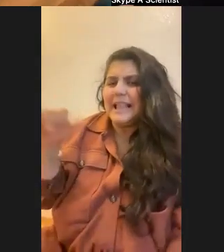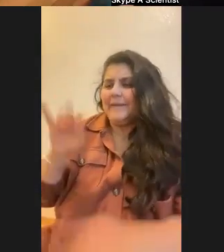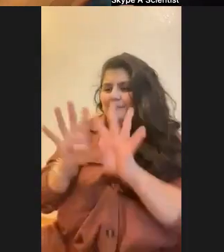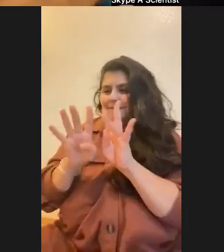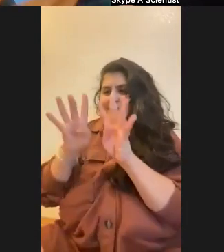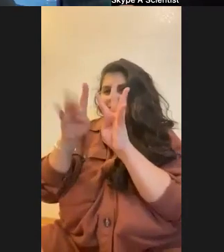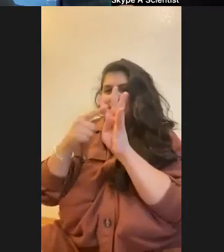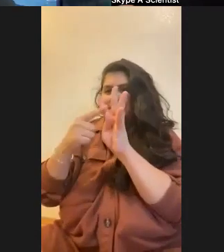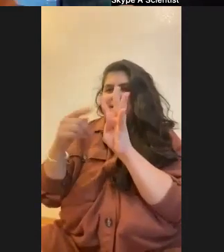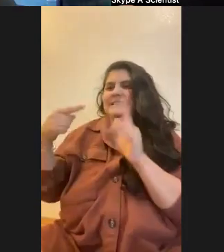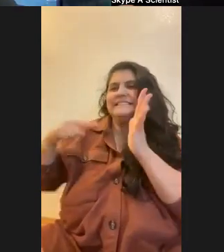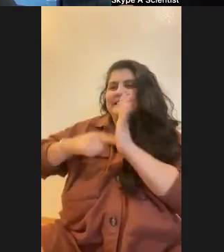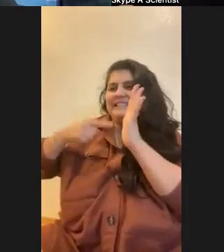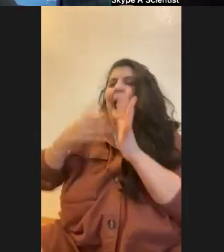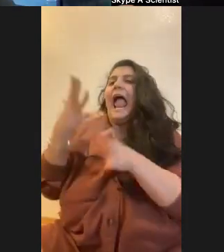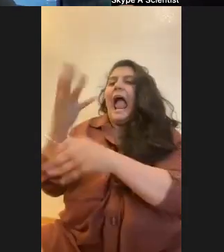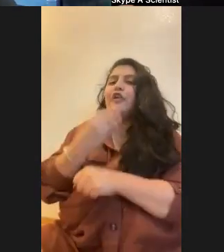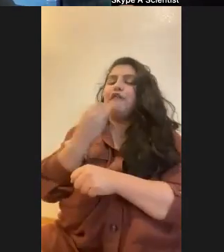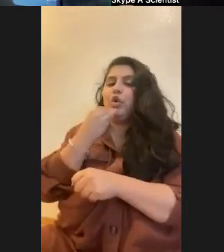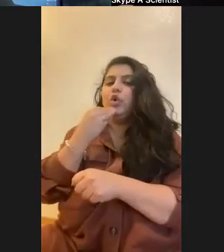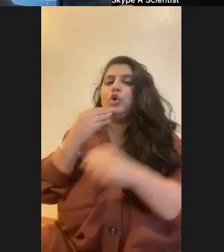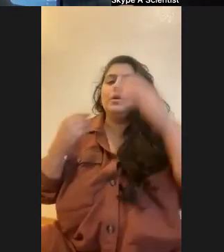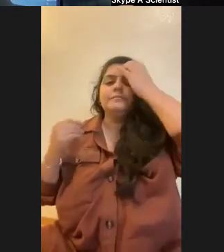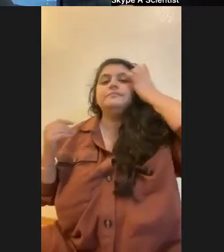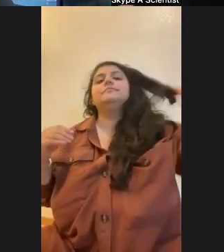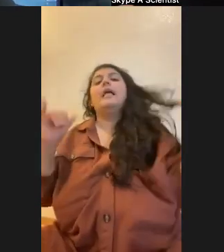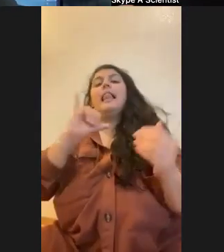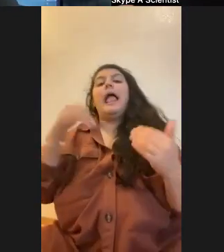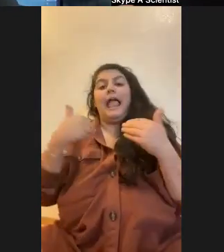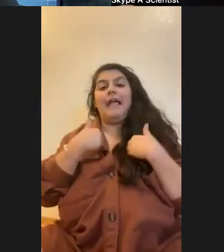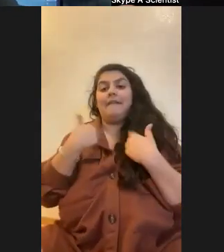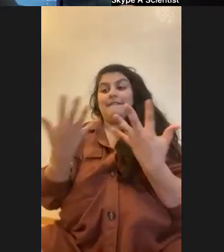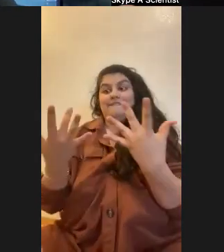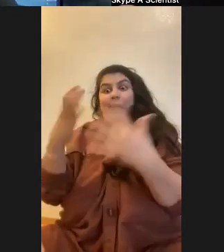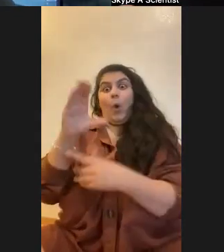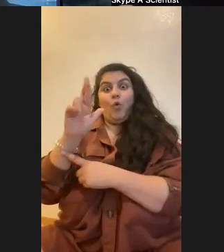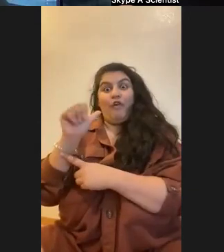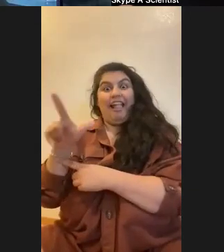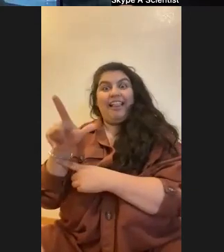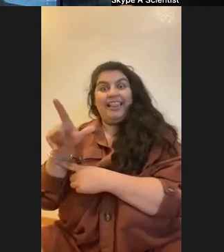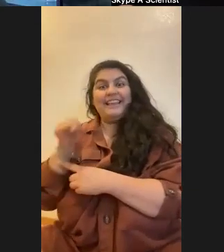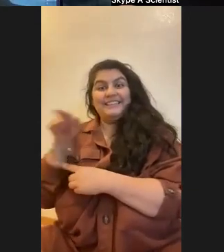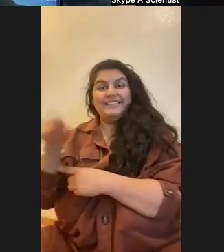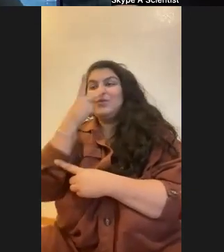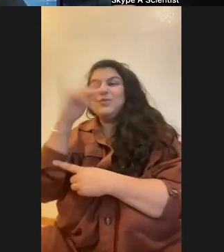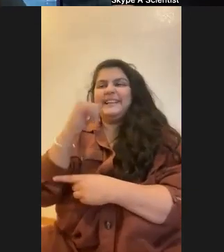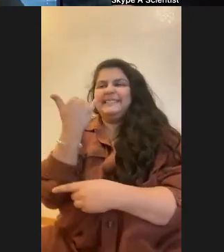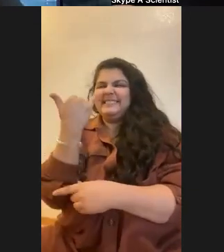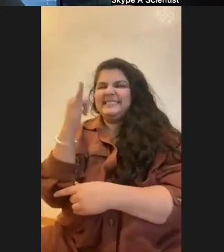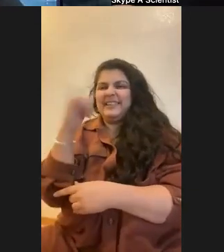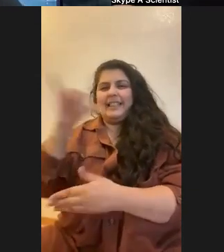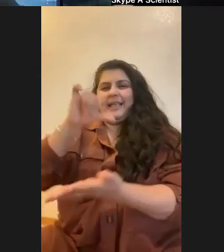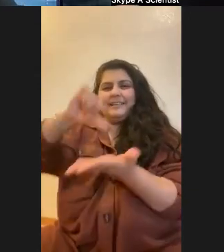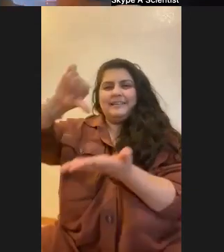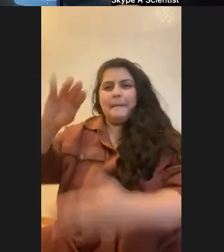their food. So some coral have like, like there's coral called fire coral. It's normally like a mustard yellow color. If you're ever snorkeling,